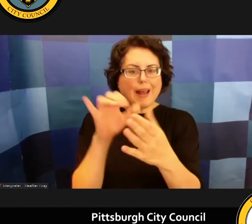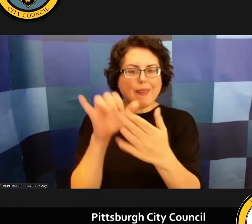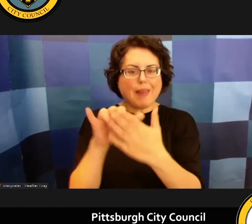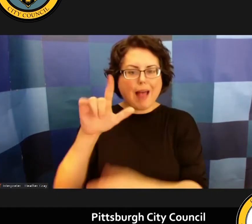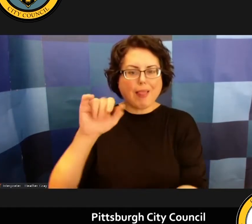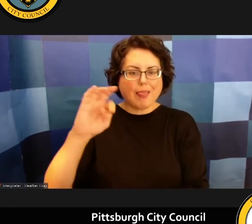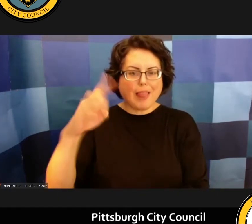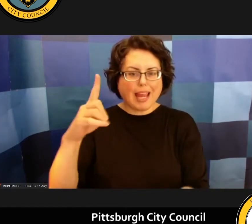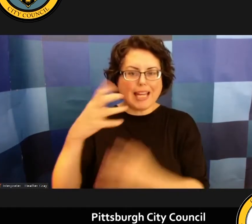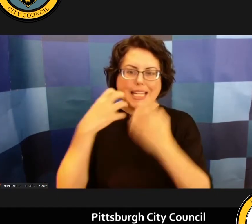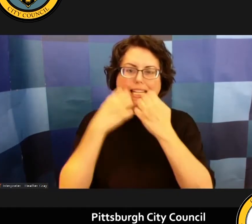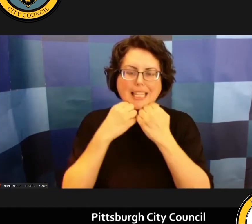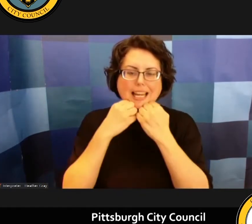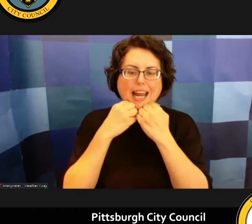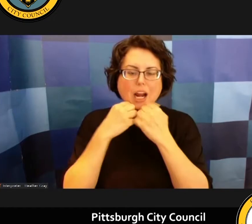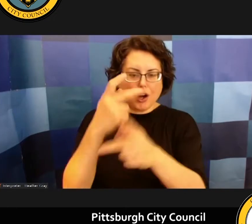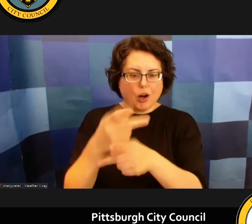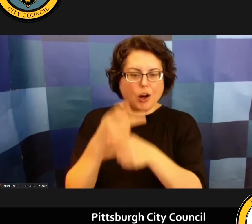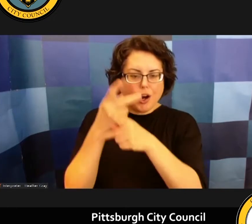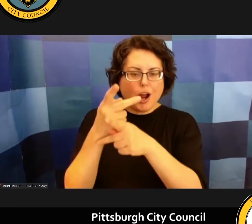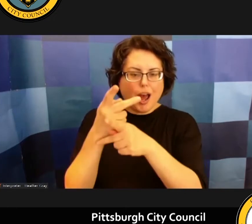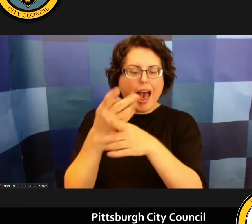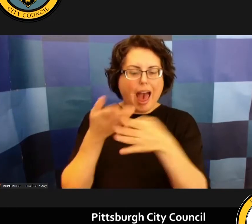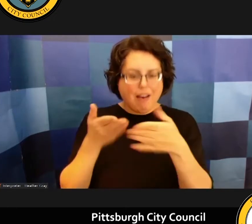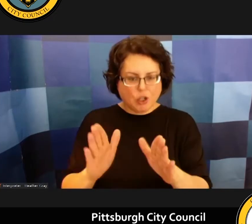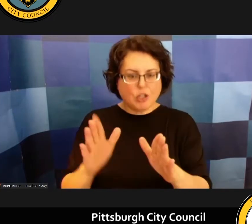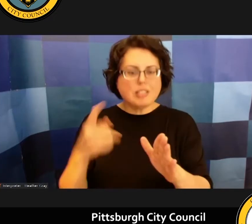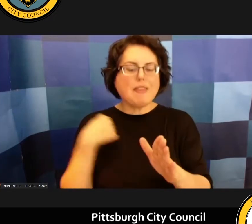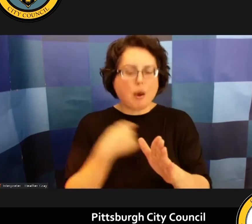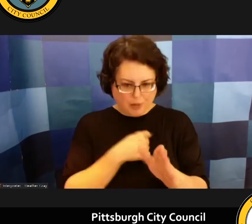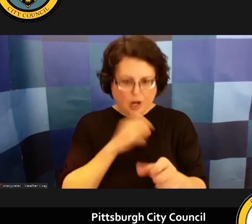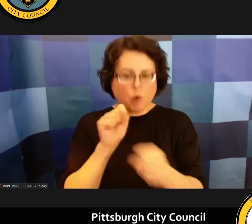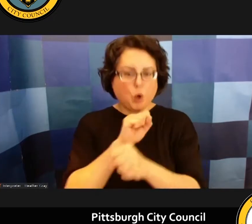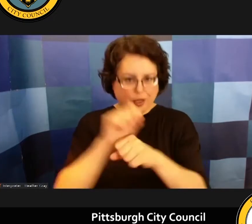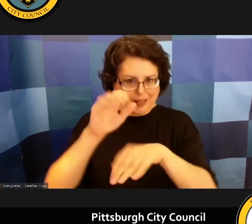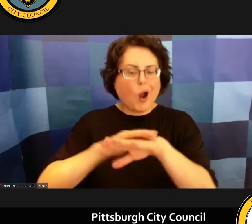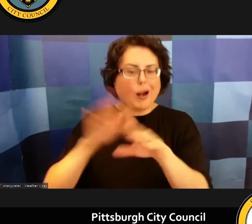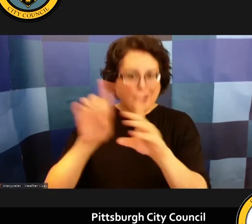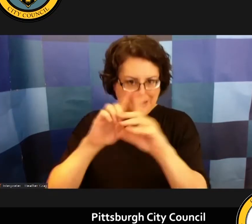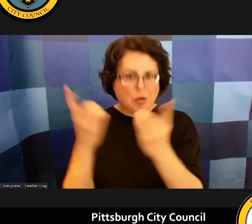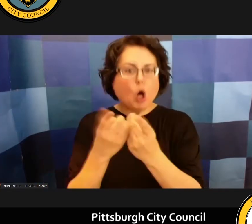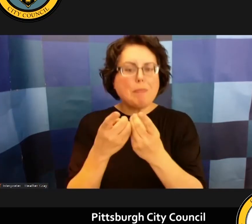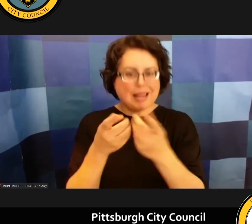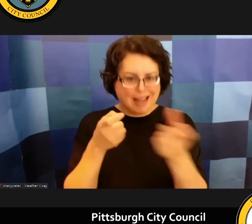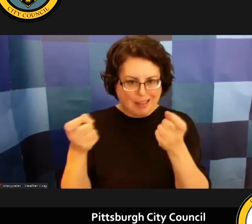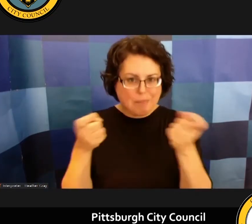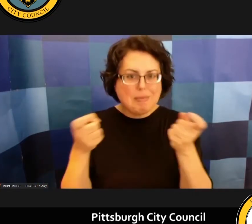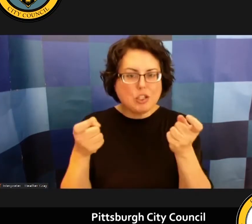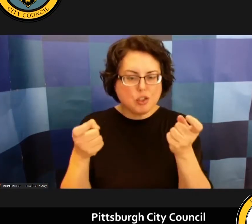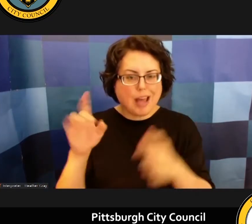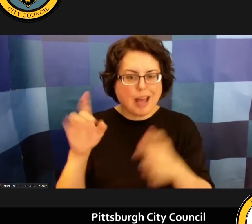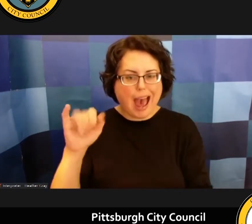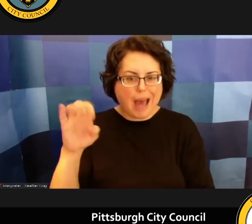our department and the administration has been working on so hopefully that answers your question